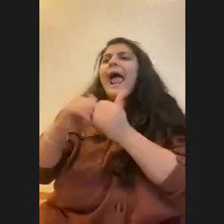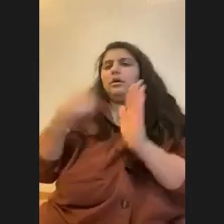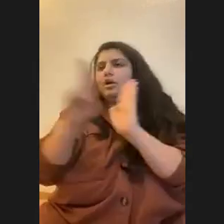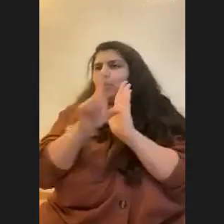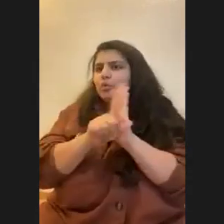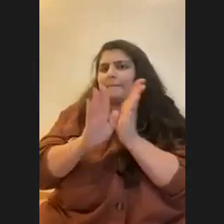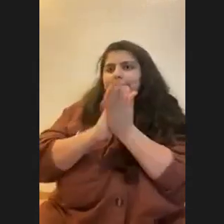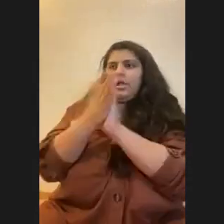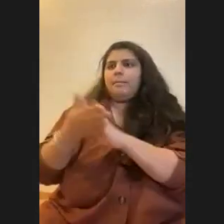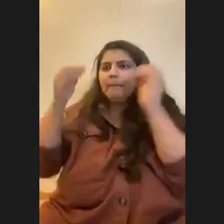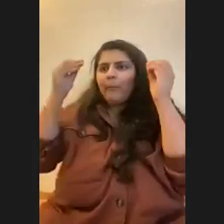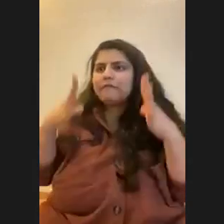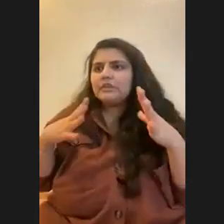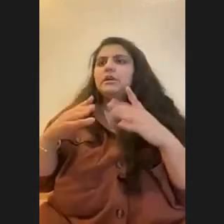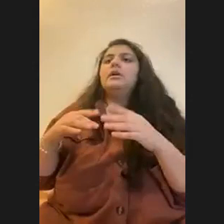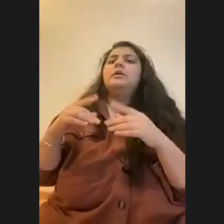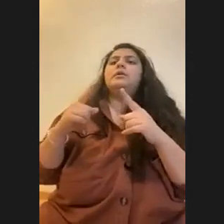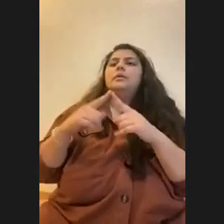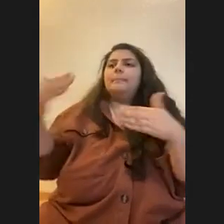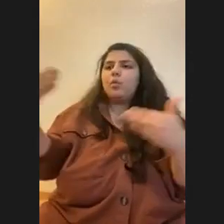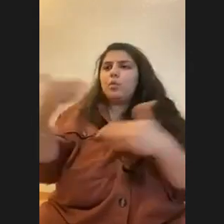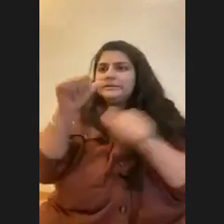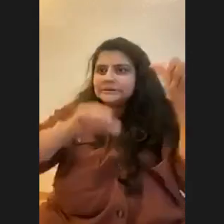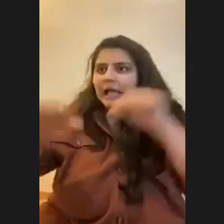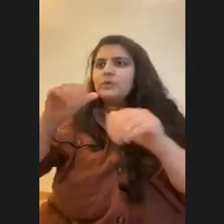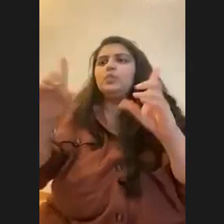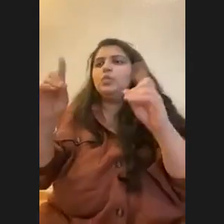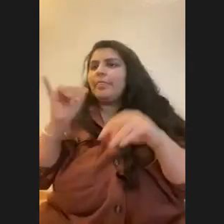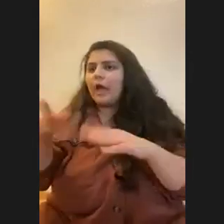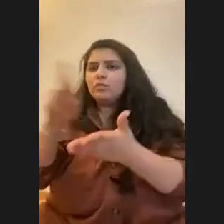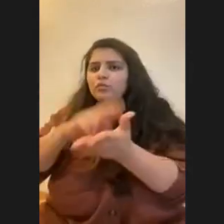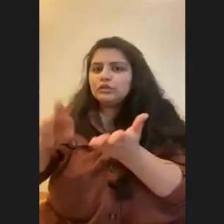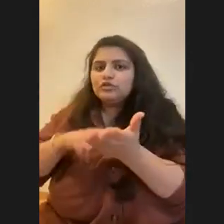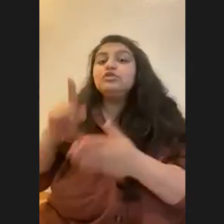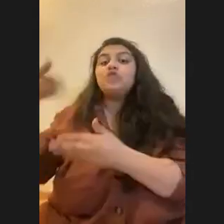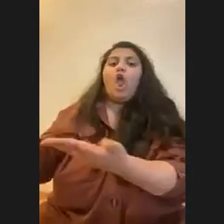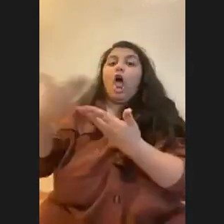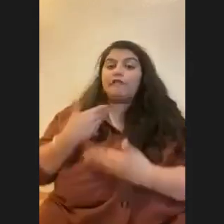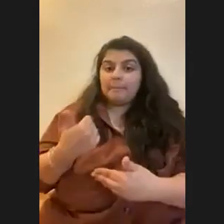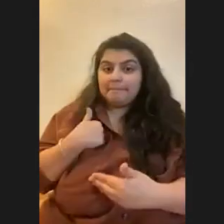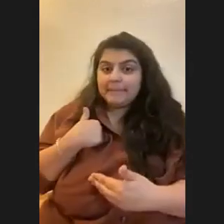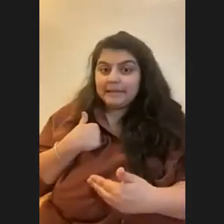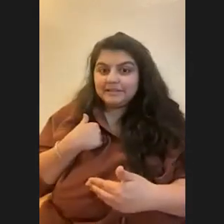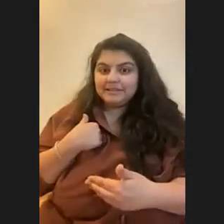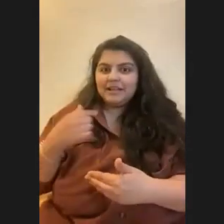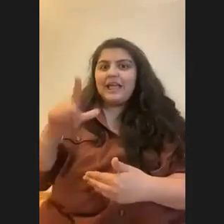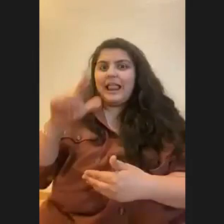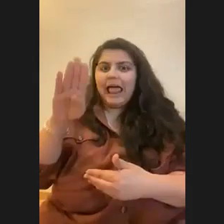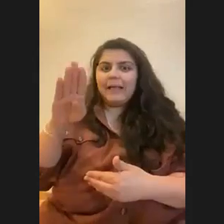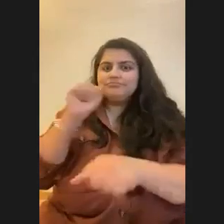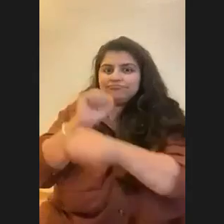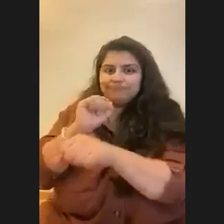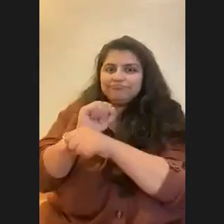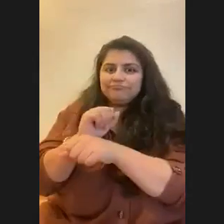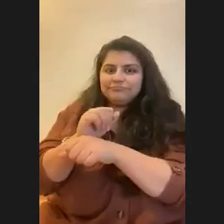being a professor into going into Marine science and doing Marine science research? And she offered me a research position, like in the lab for the